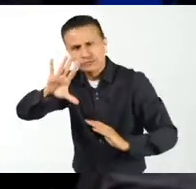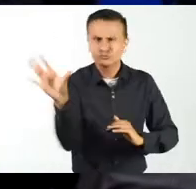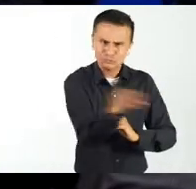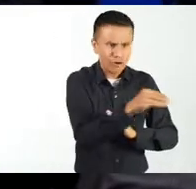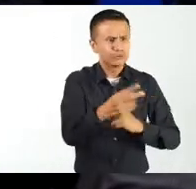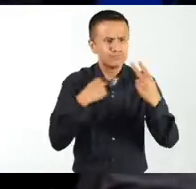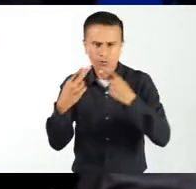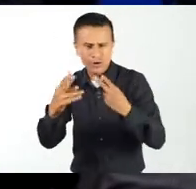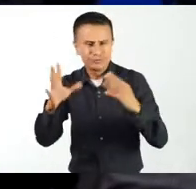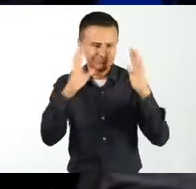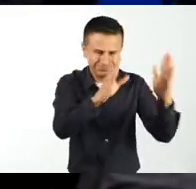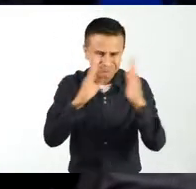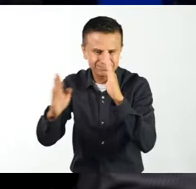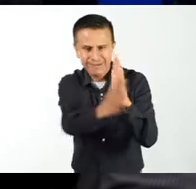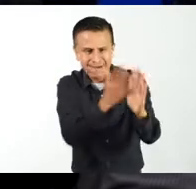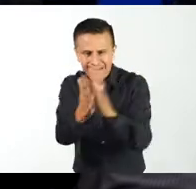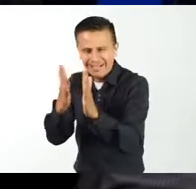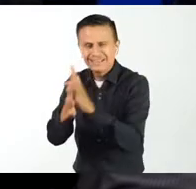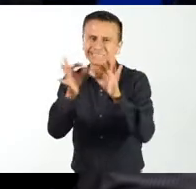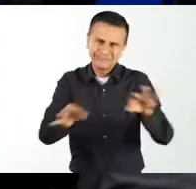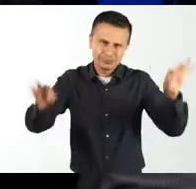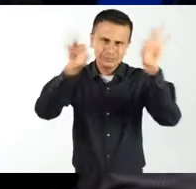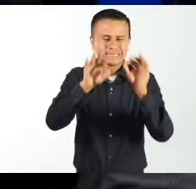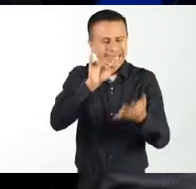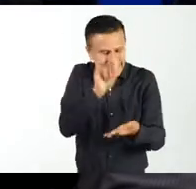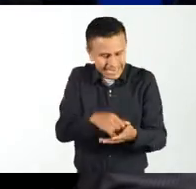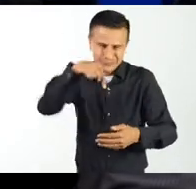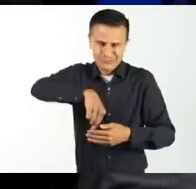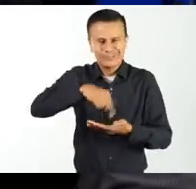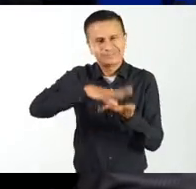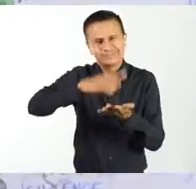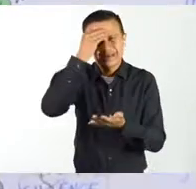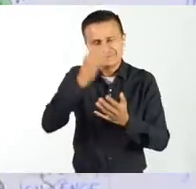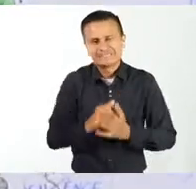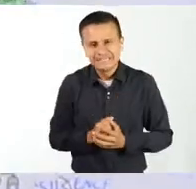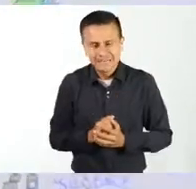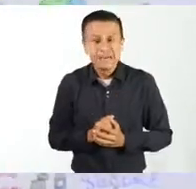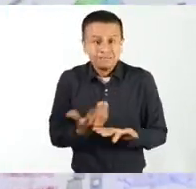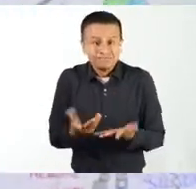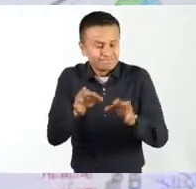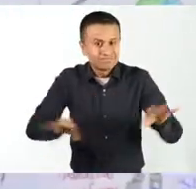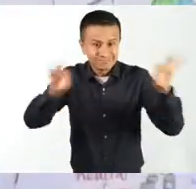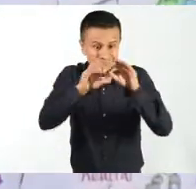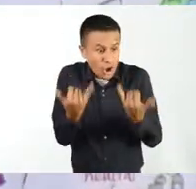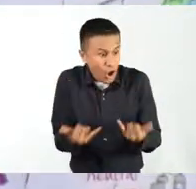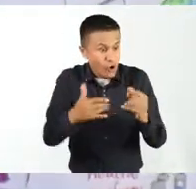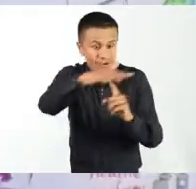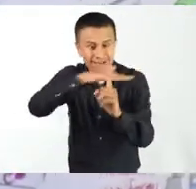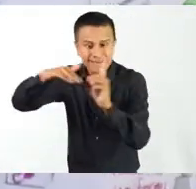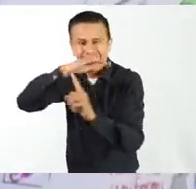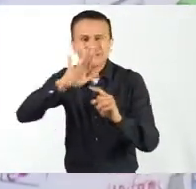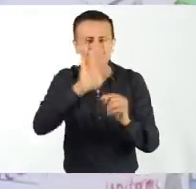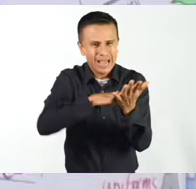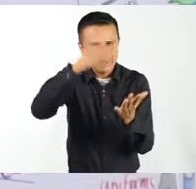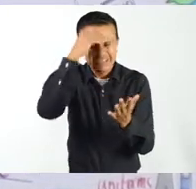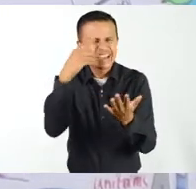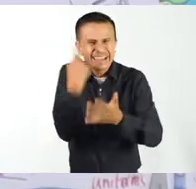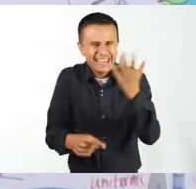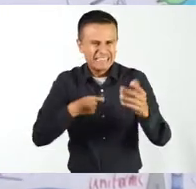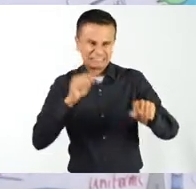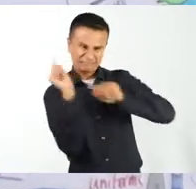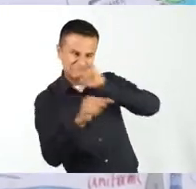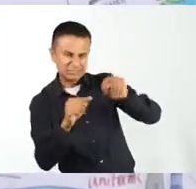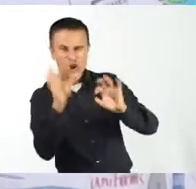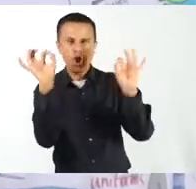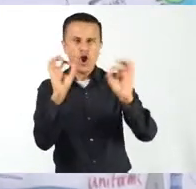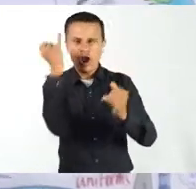that it's not about giving someone a voice, it's about listening. We all have voices, it's about really making sure that we